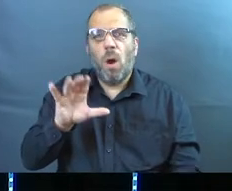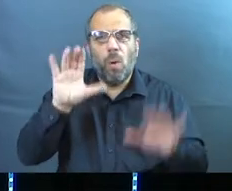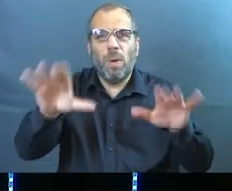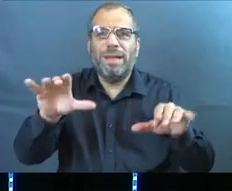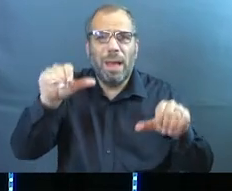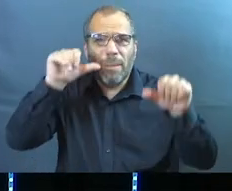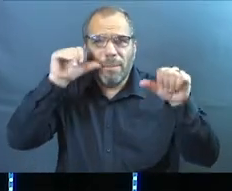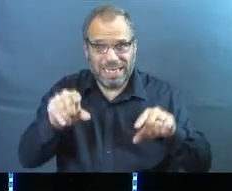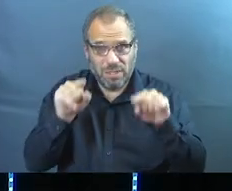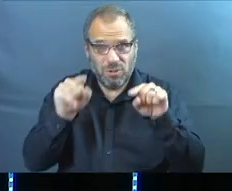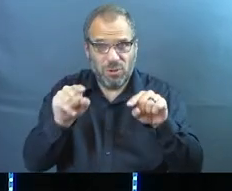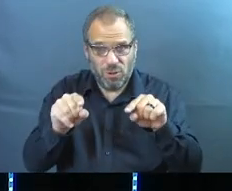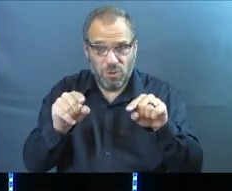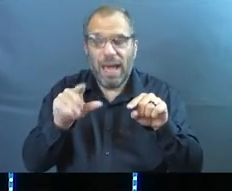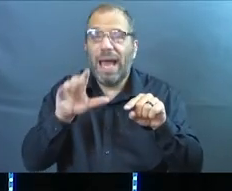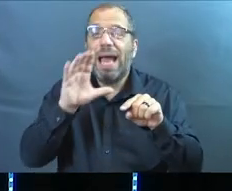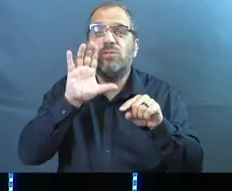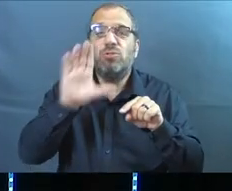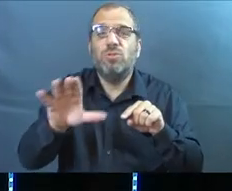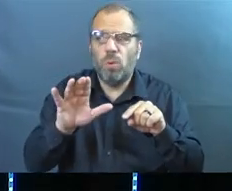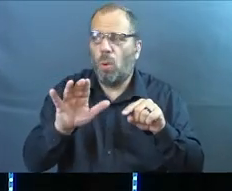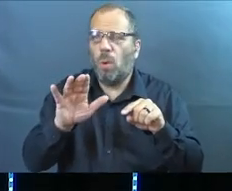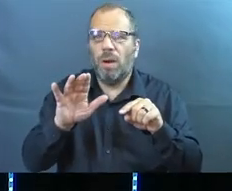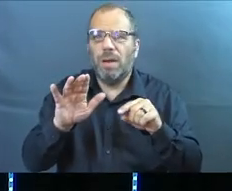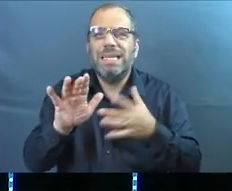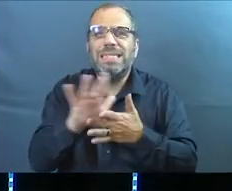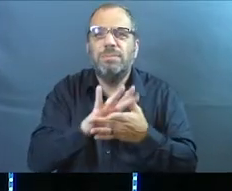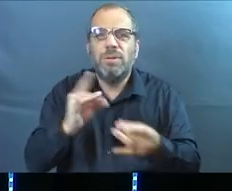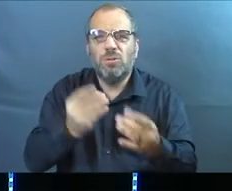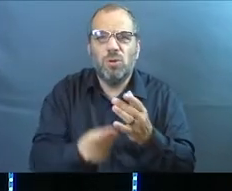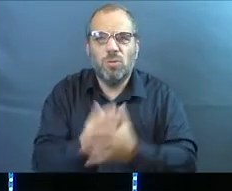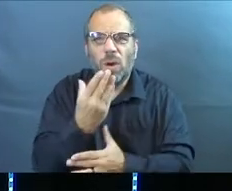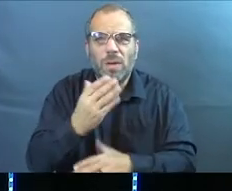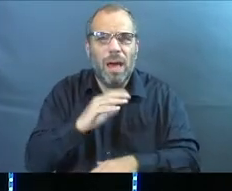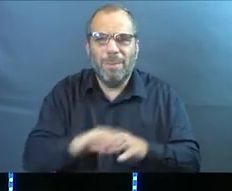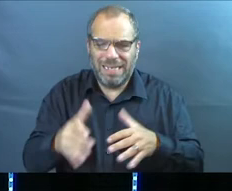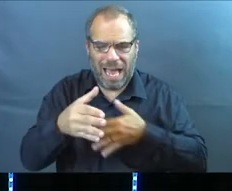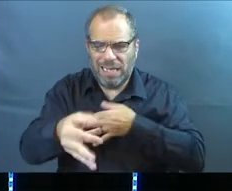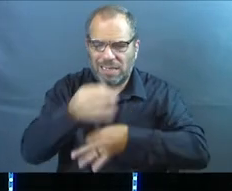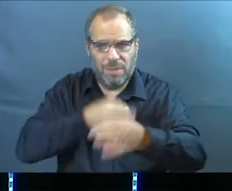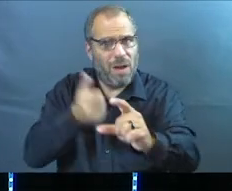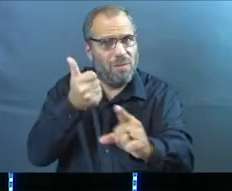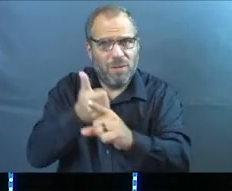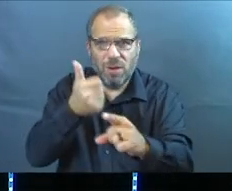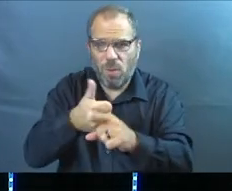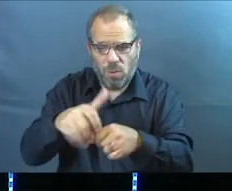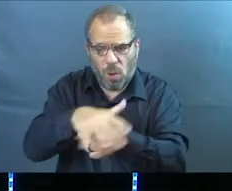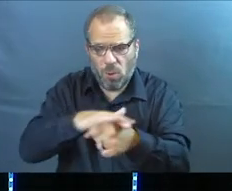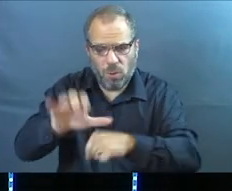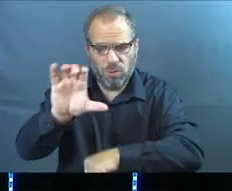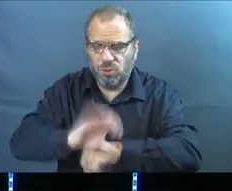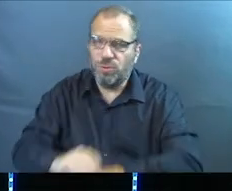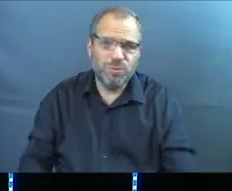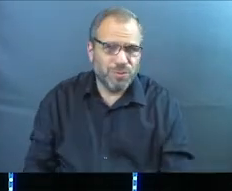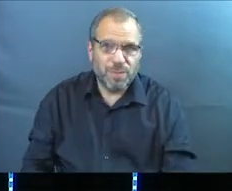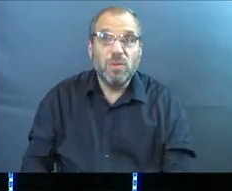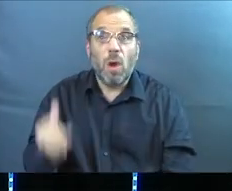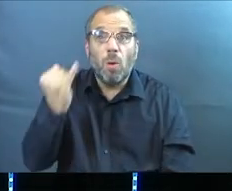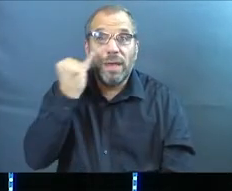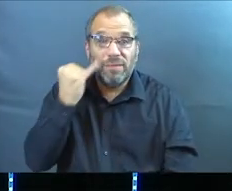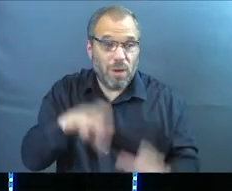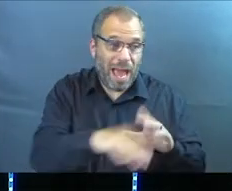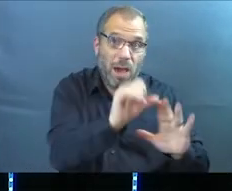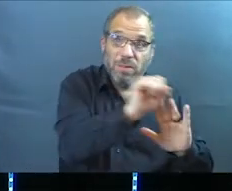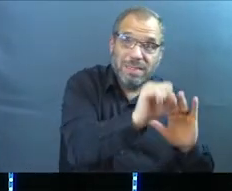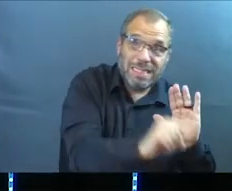great blessing to you and to your spiritual growth. But they are not a substitute for your own local church. So if you're out of